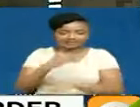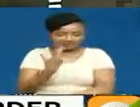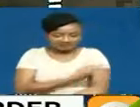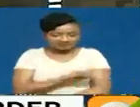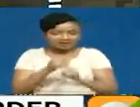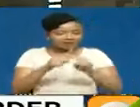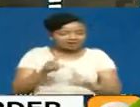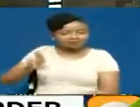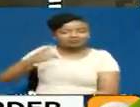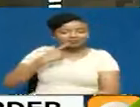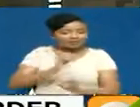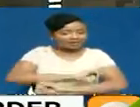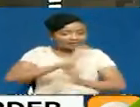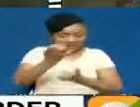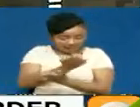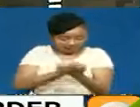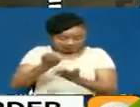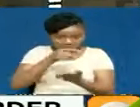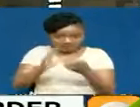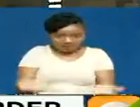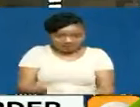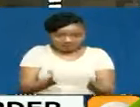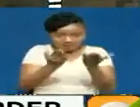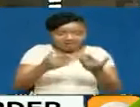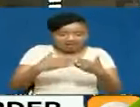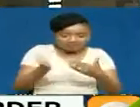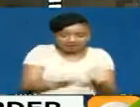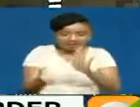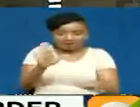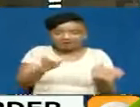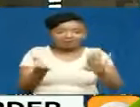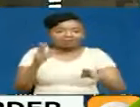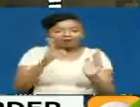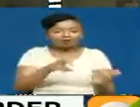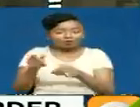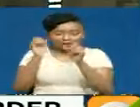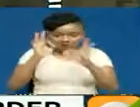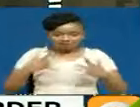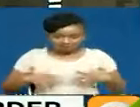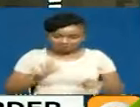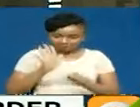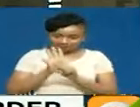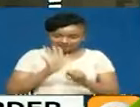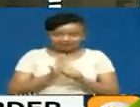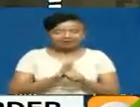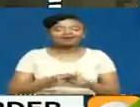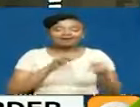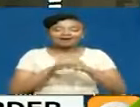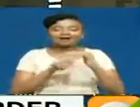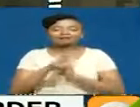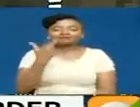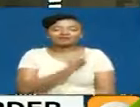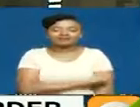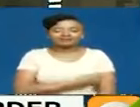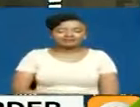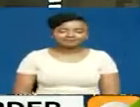adamant that reopening of the economy will largely be dependent on the uptake of vaccines amongst the population. Raquel